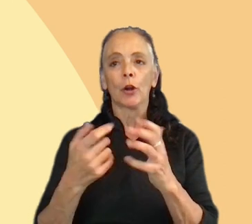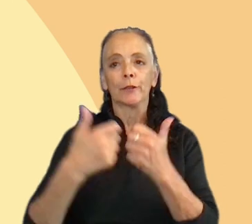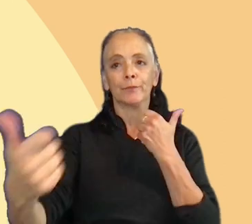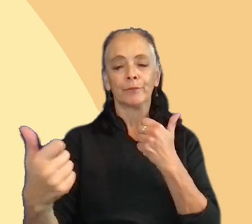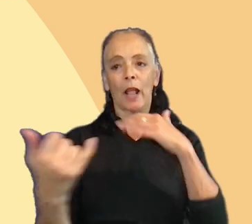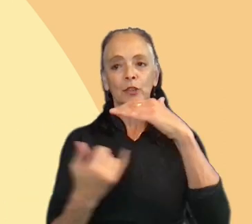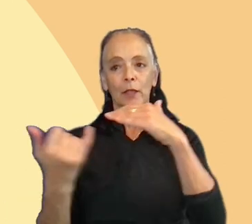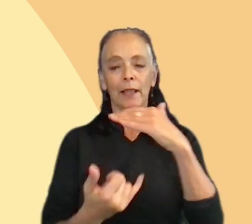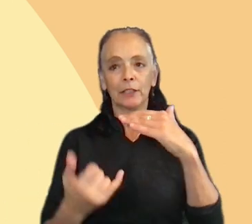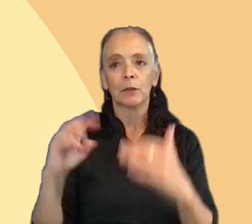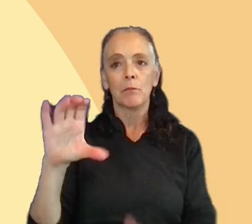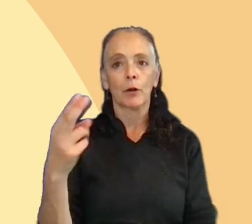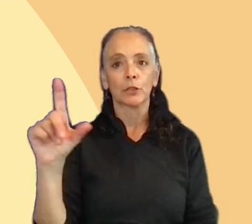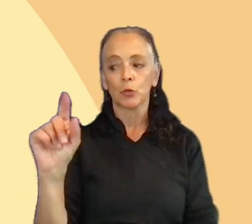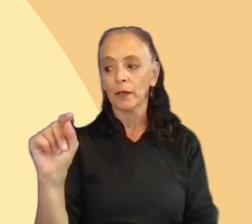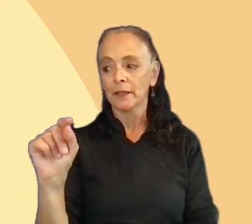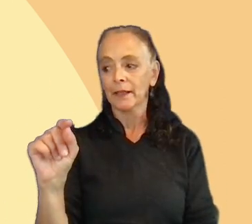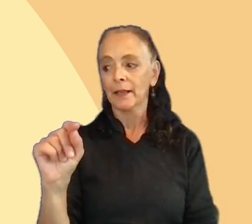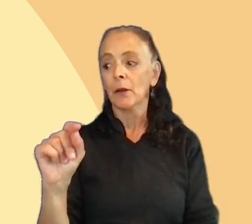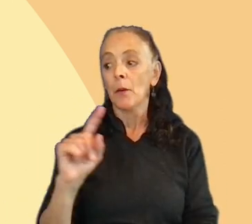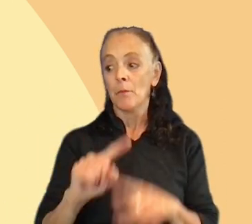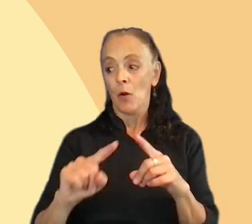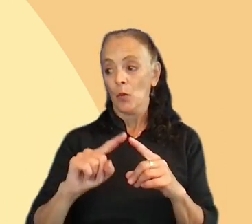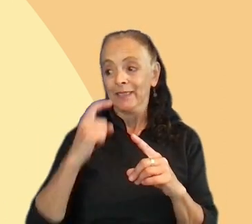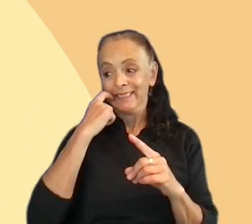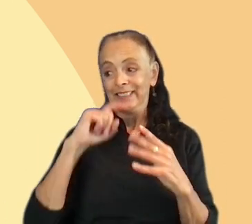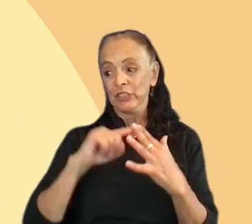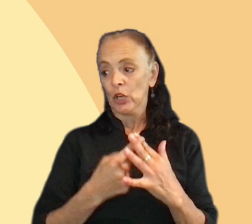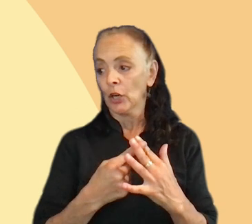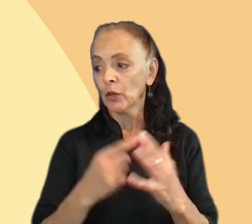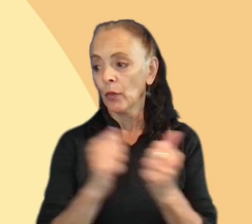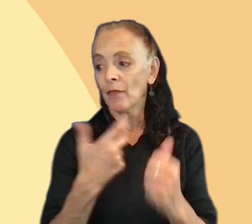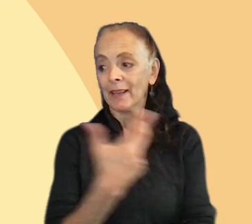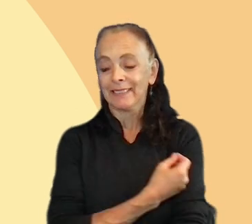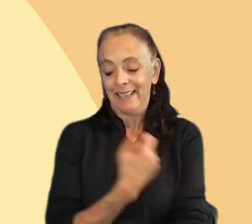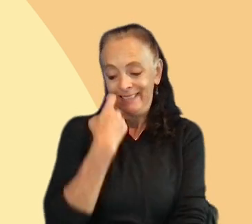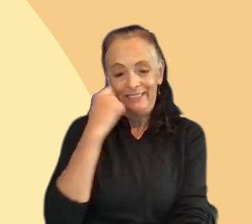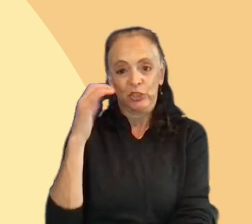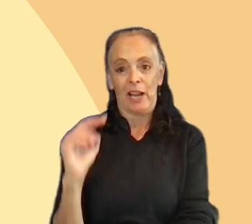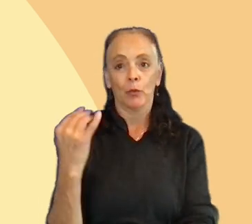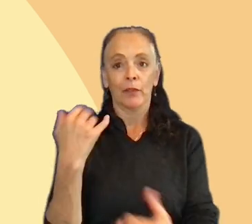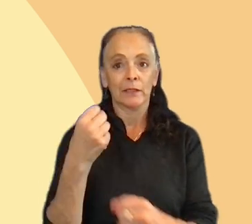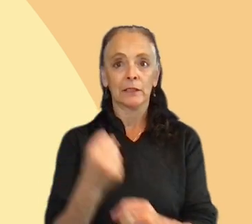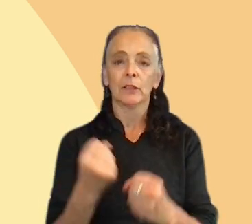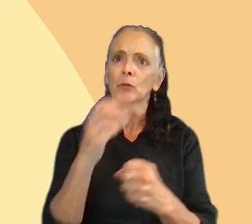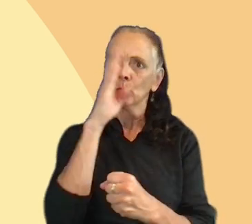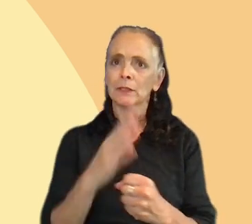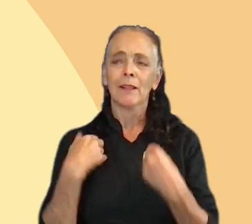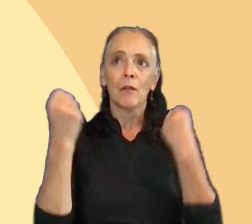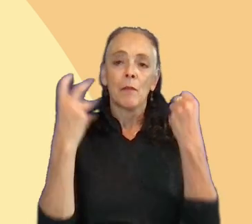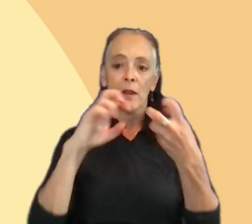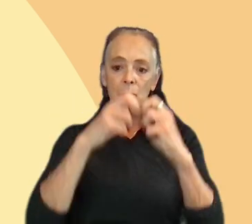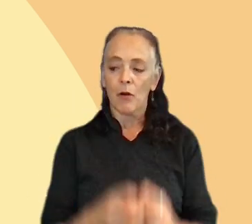only on January of this year. We had a lot of problems with COVID here in Brazil. I have